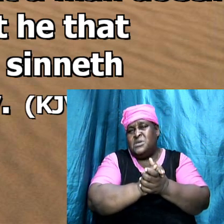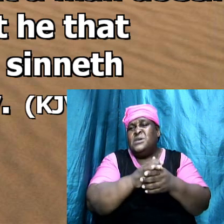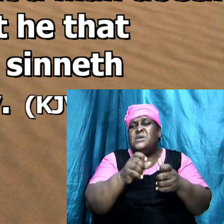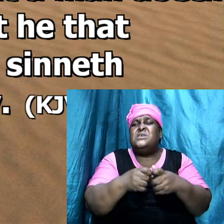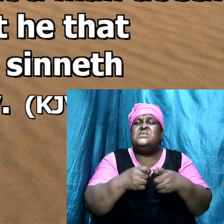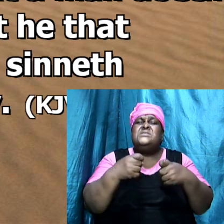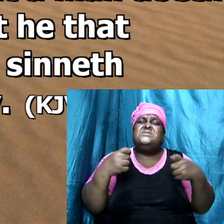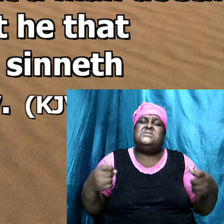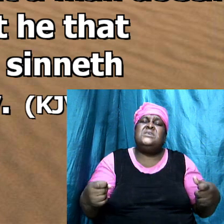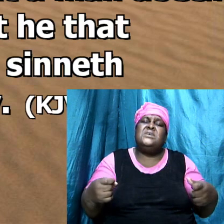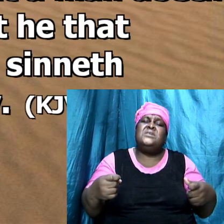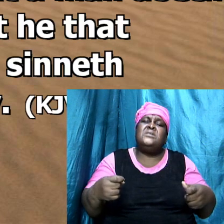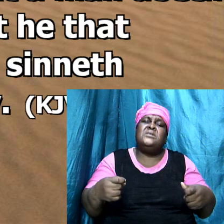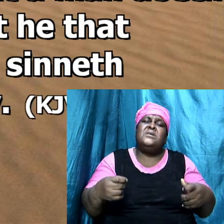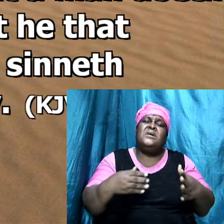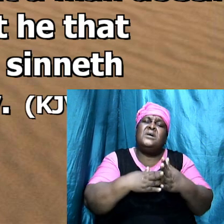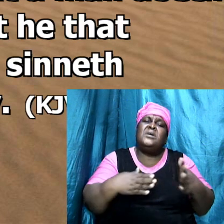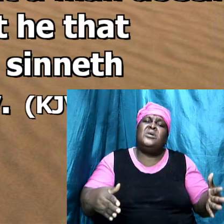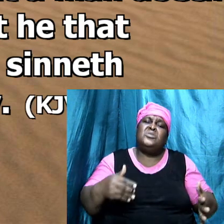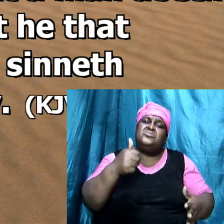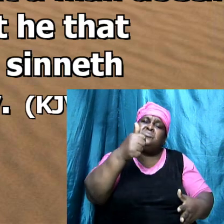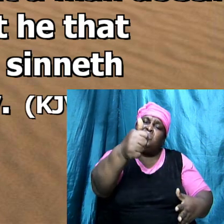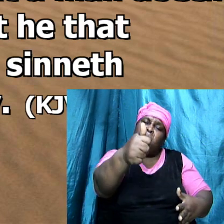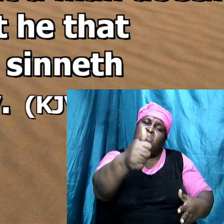sinnet against his own body.